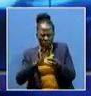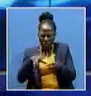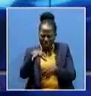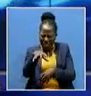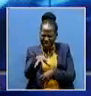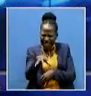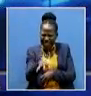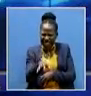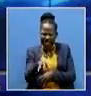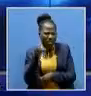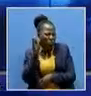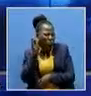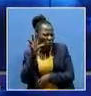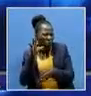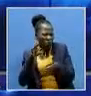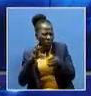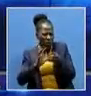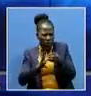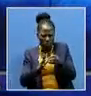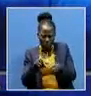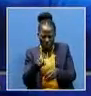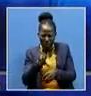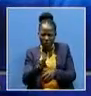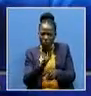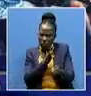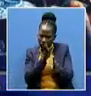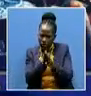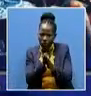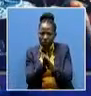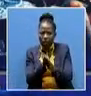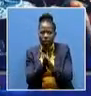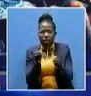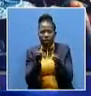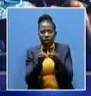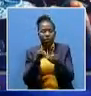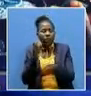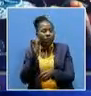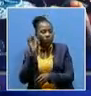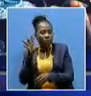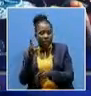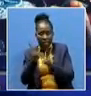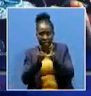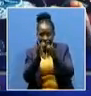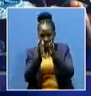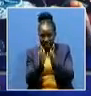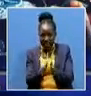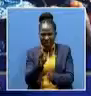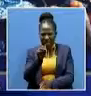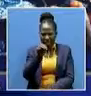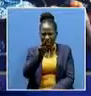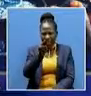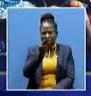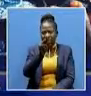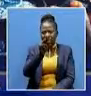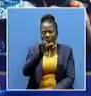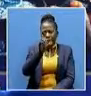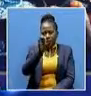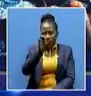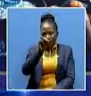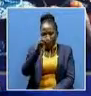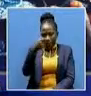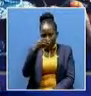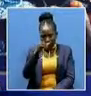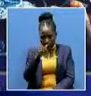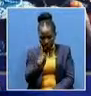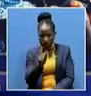will be mitigated. Meanwhile, Starkey Hearing Foundation Country Director Kelvin Malenga said the foundation is